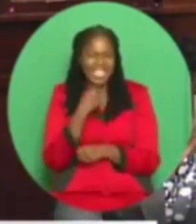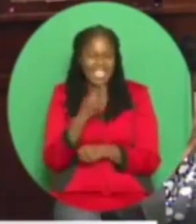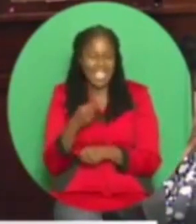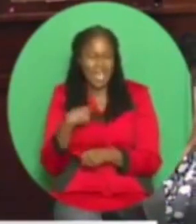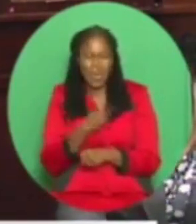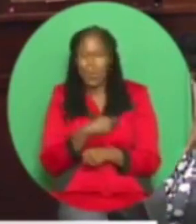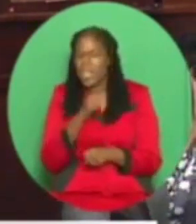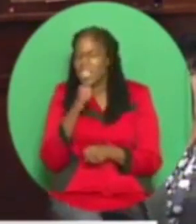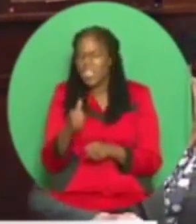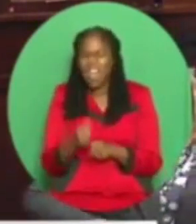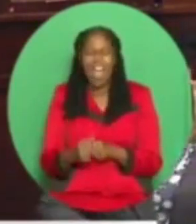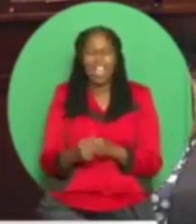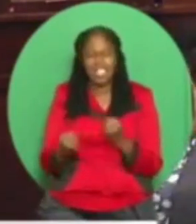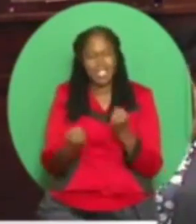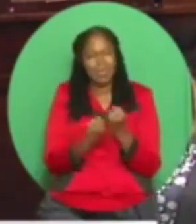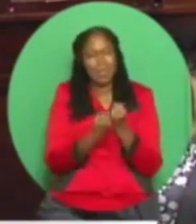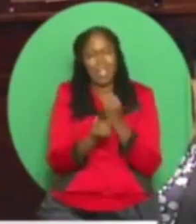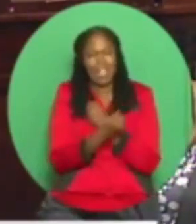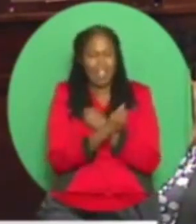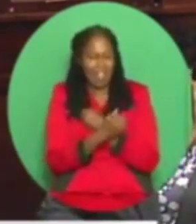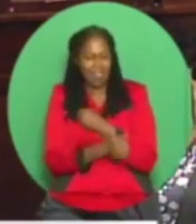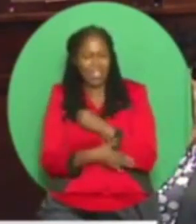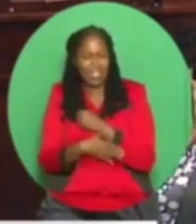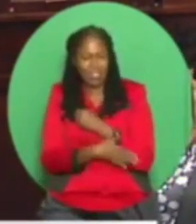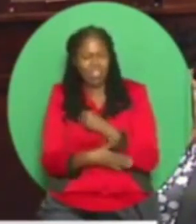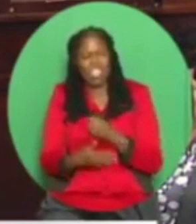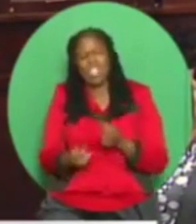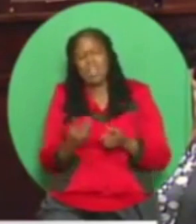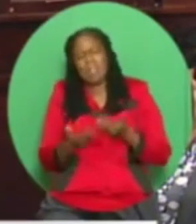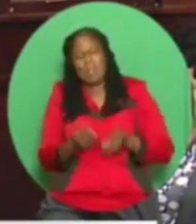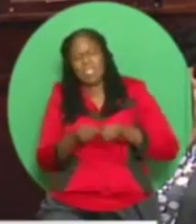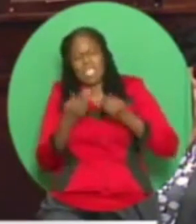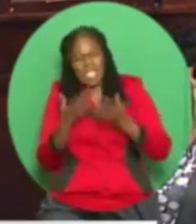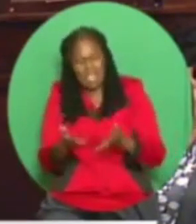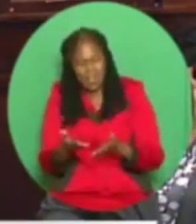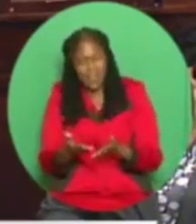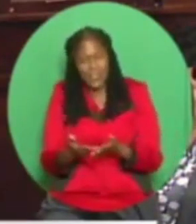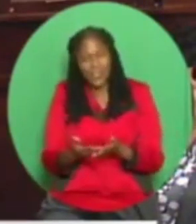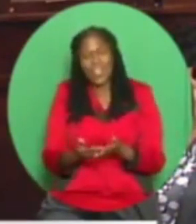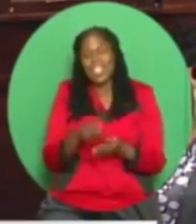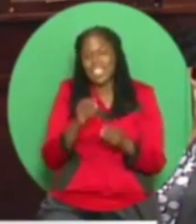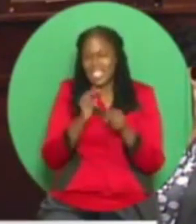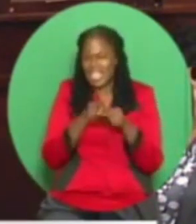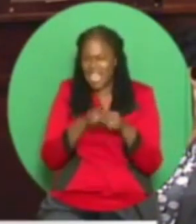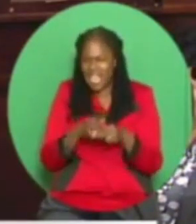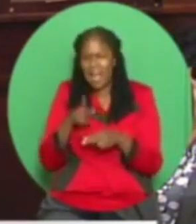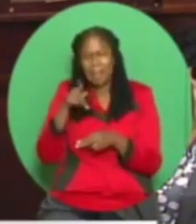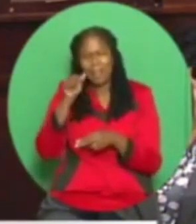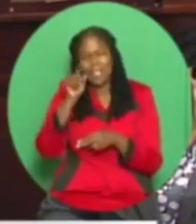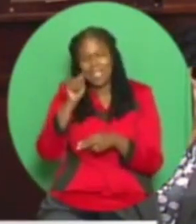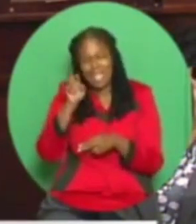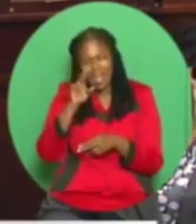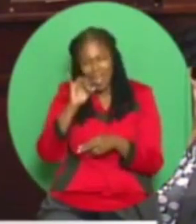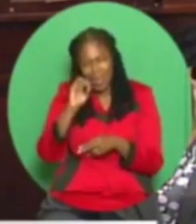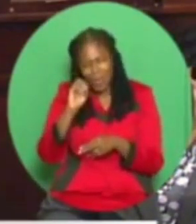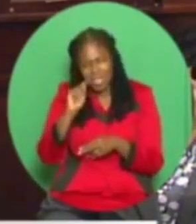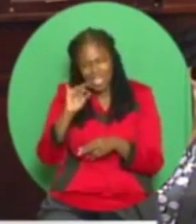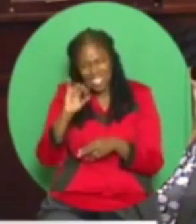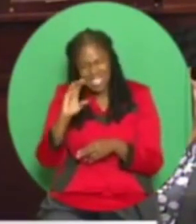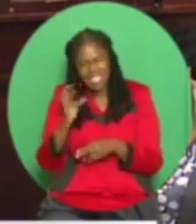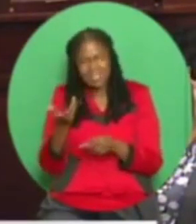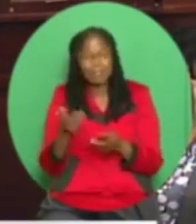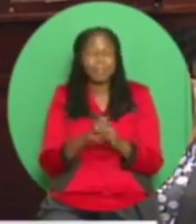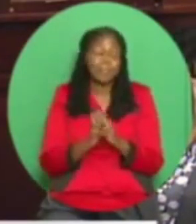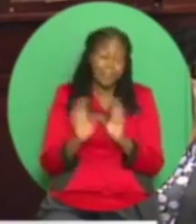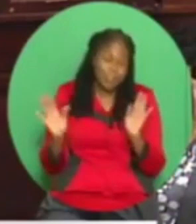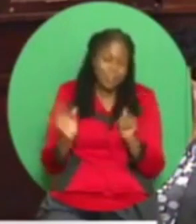So, what do we do? Madam Speaker, in the opposition, we have said we are happy, we are pleased that if any local company or